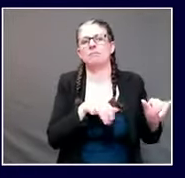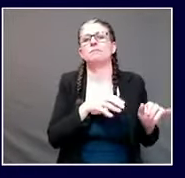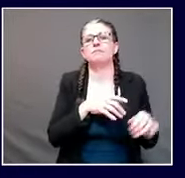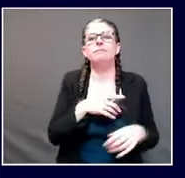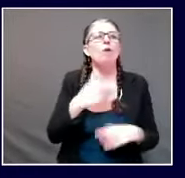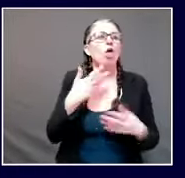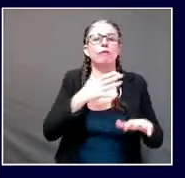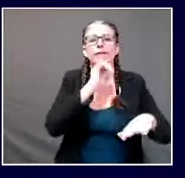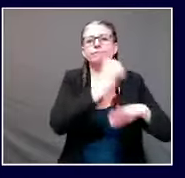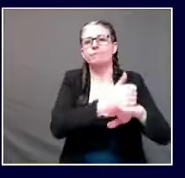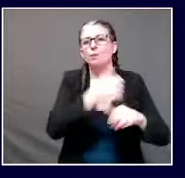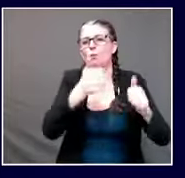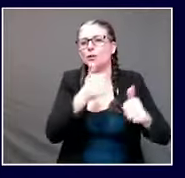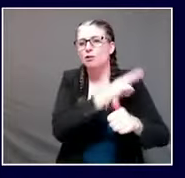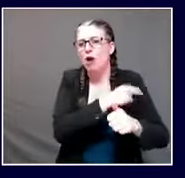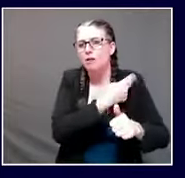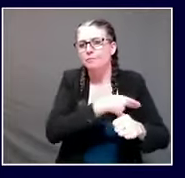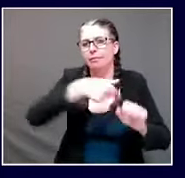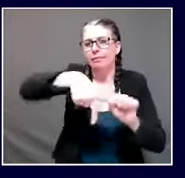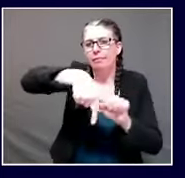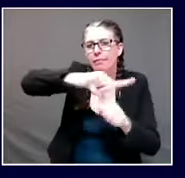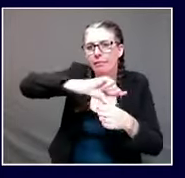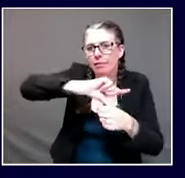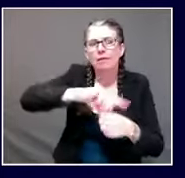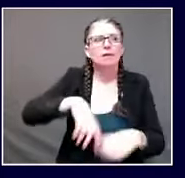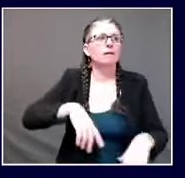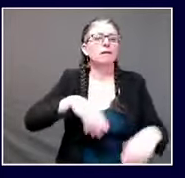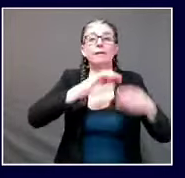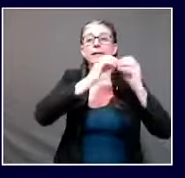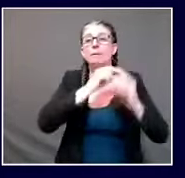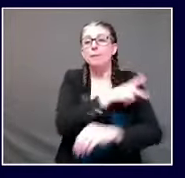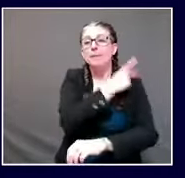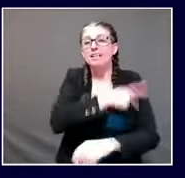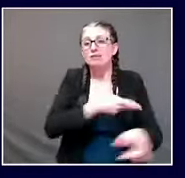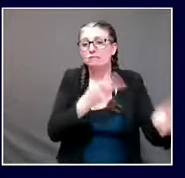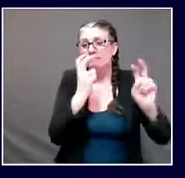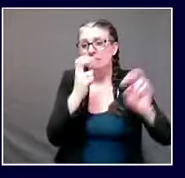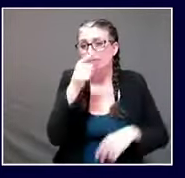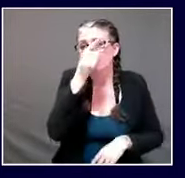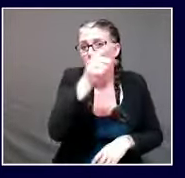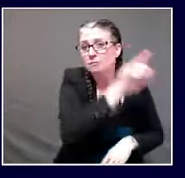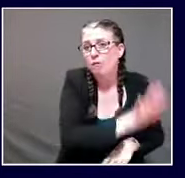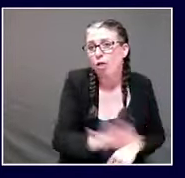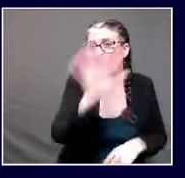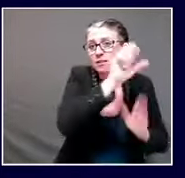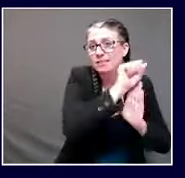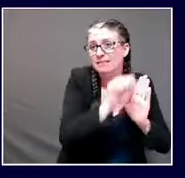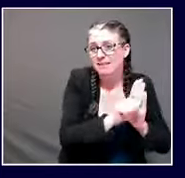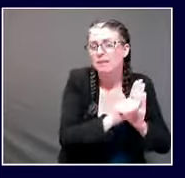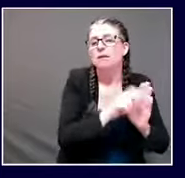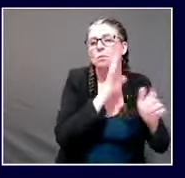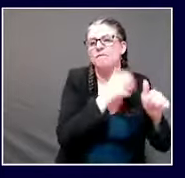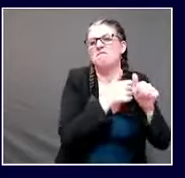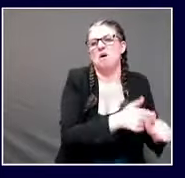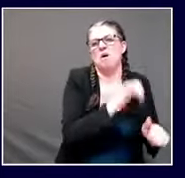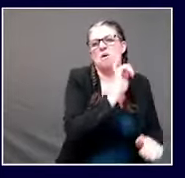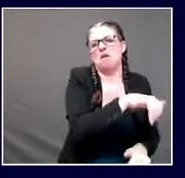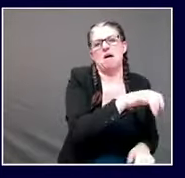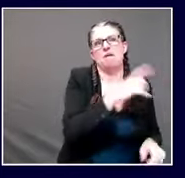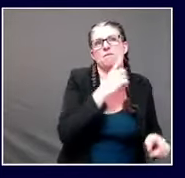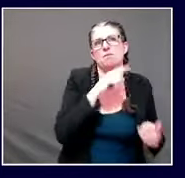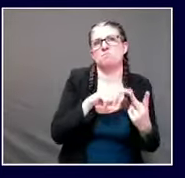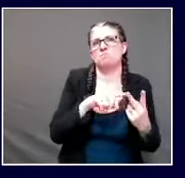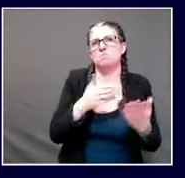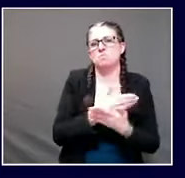with the understanding that if a clinician or a hospital in any other part of the state needed it the hospitals would share it amongst